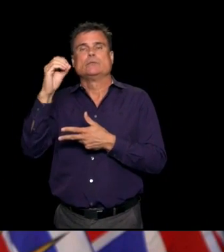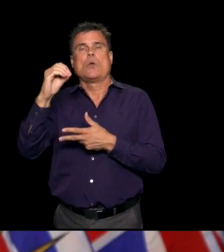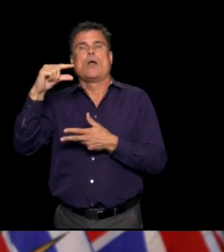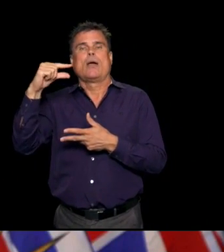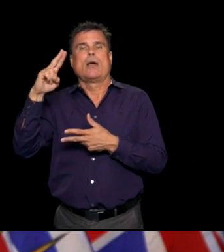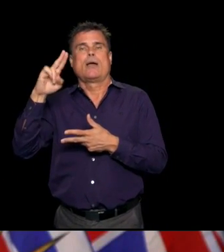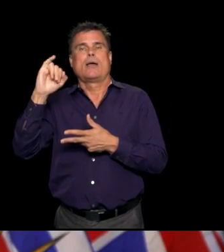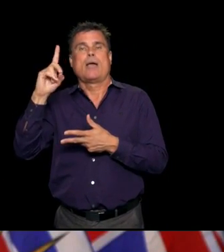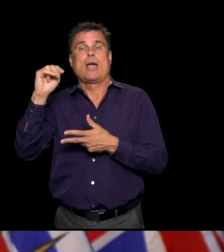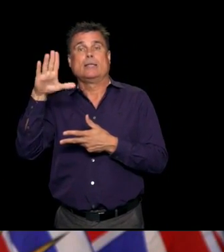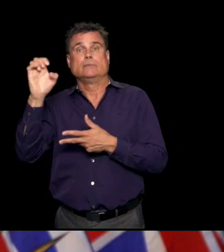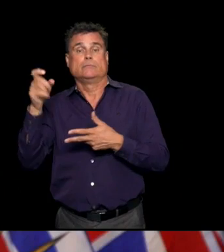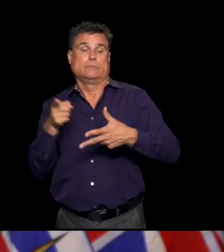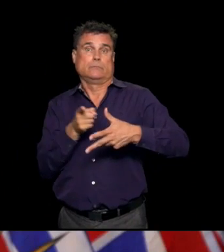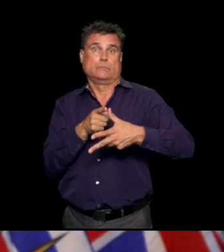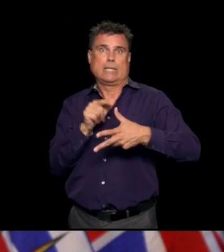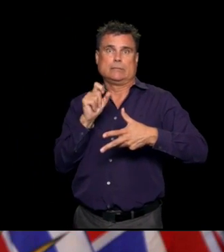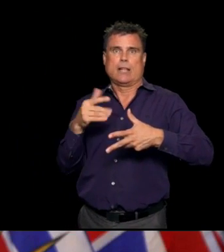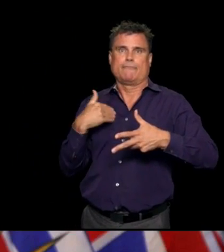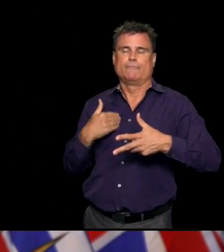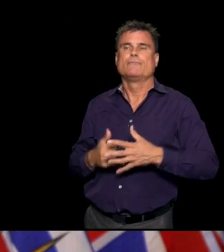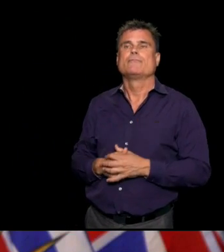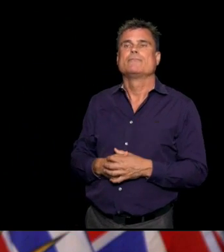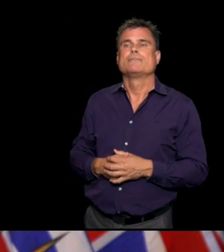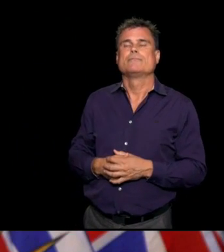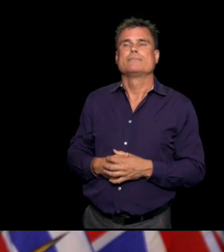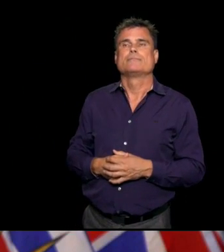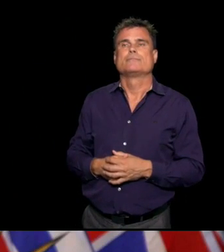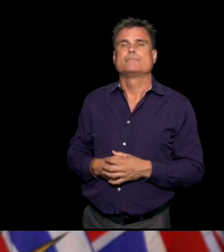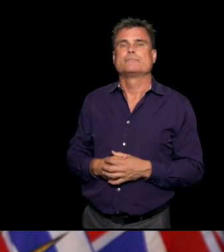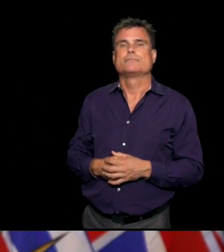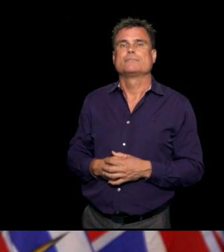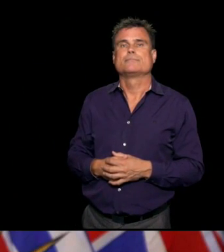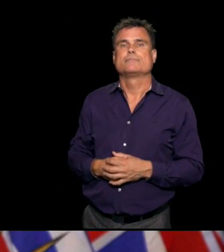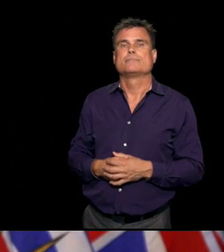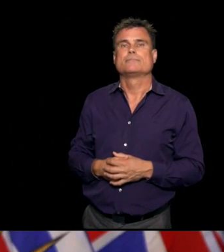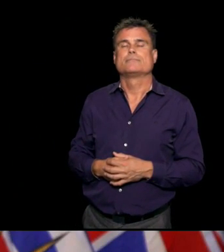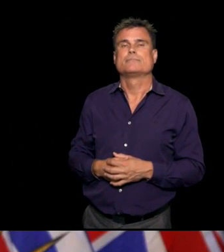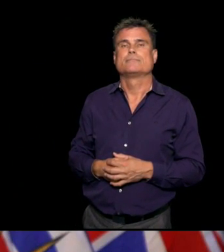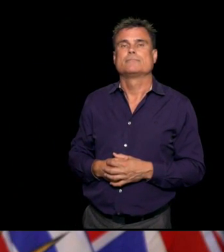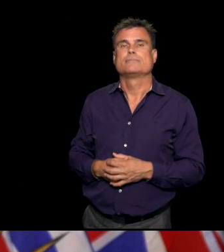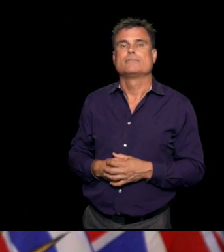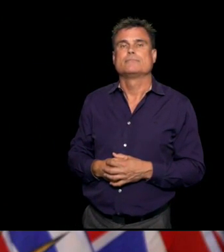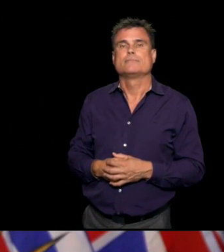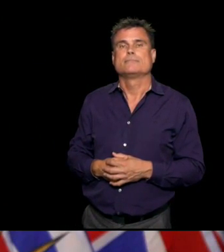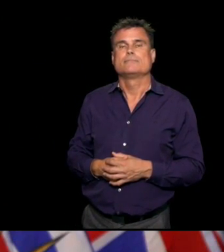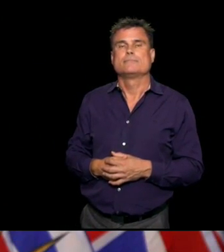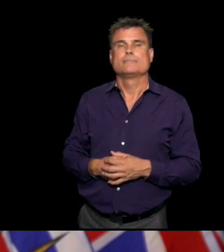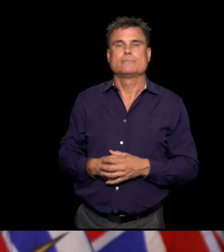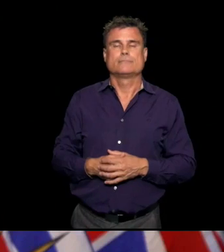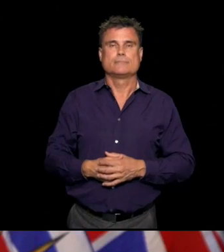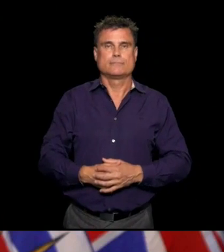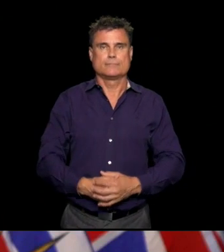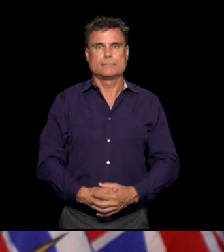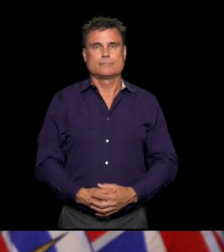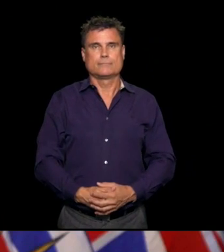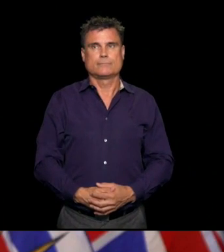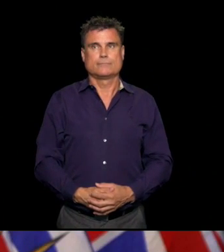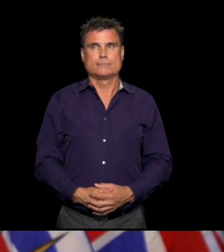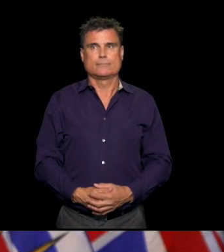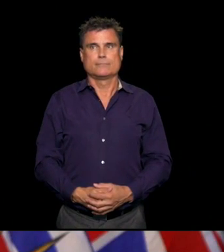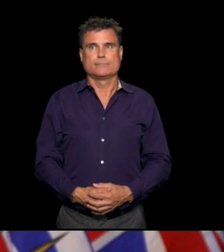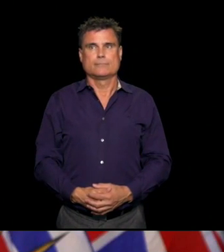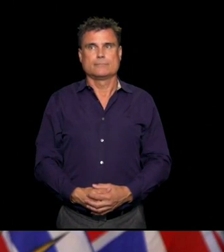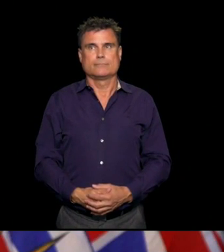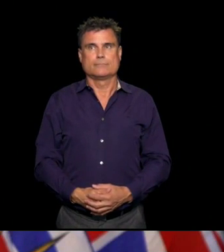medical guidance on protecting families and communities and for access to provincial guidance on COVID-19, visit bccdc.ca. And for information